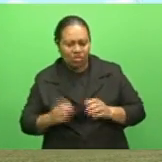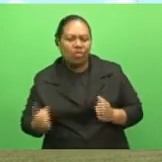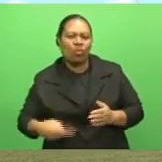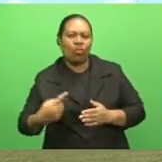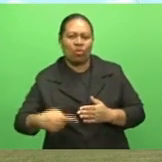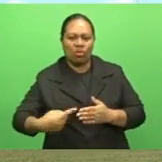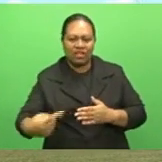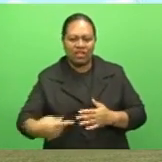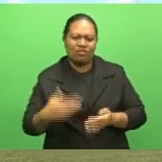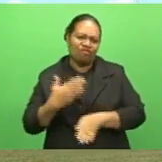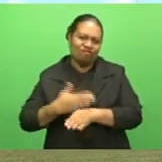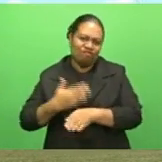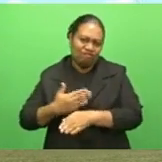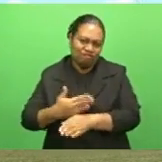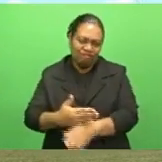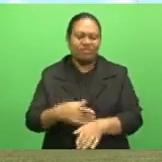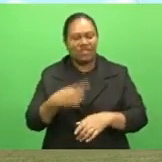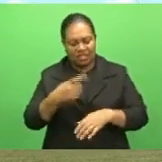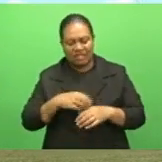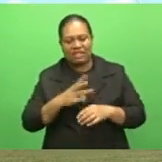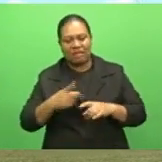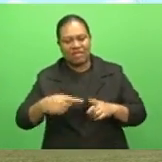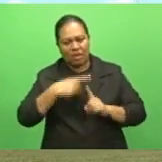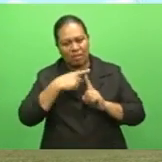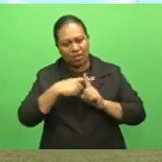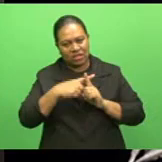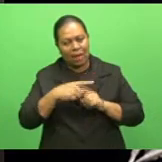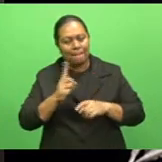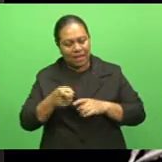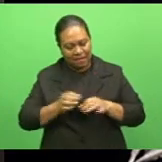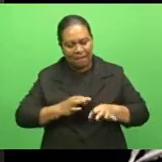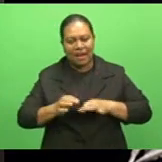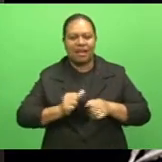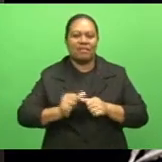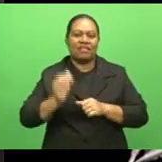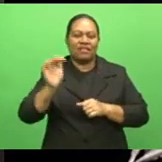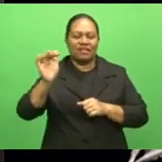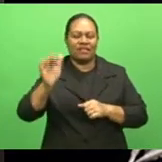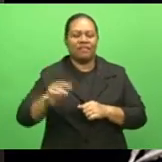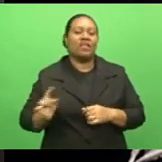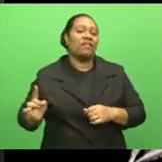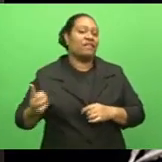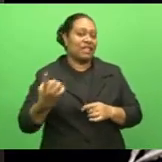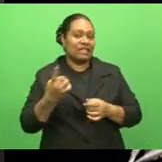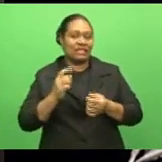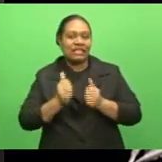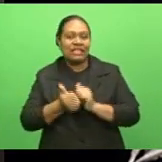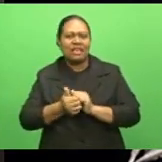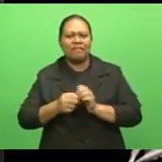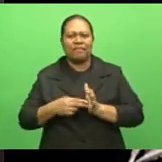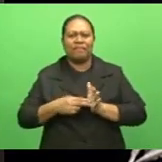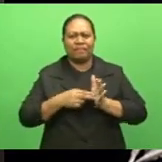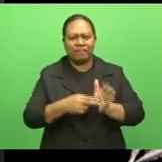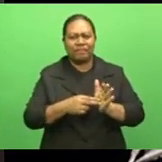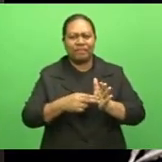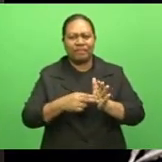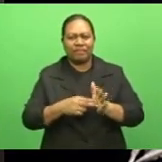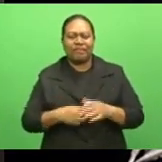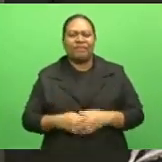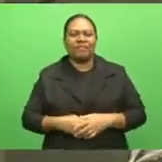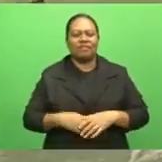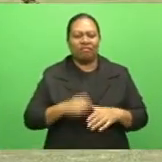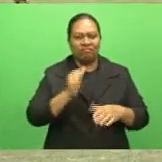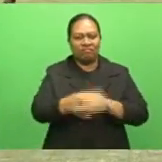So that was something positive. And I think so, we have to plan better for the next game. In the first game of the day, Nandi thumped Nauvoo a 4-1.